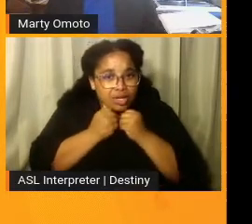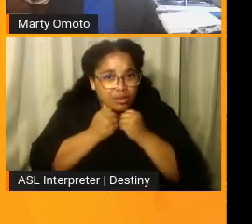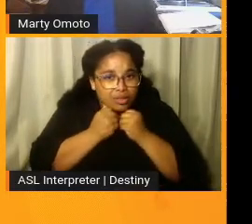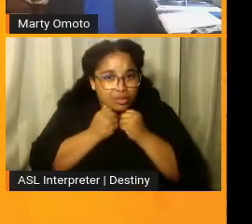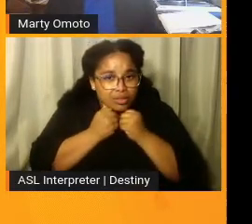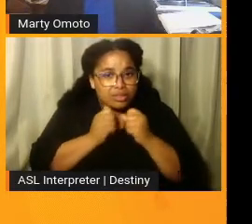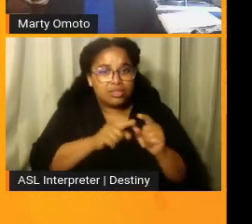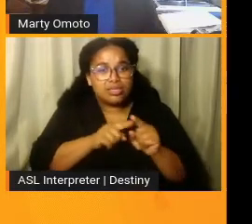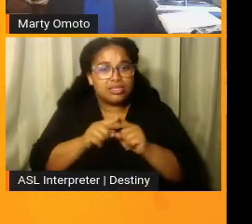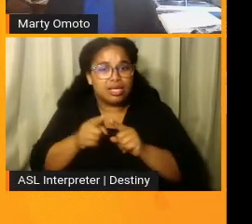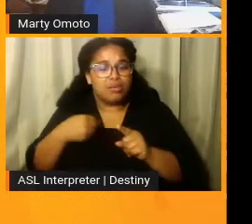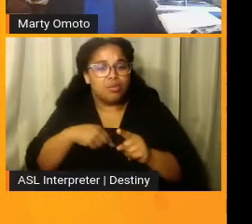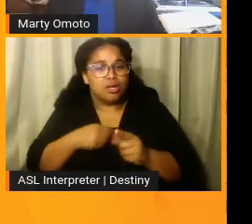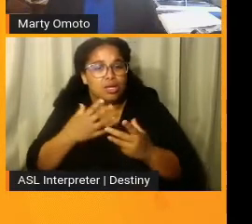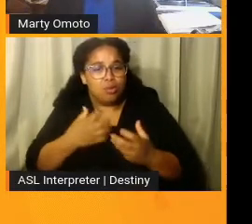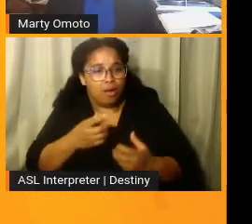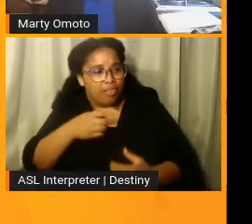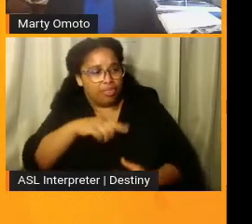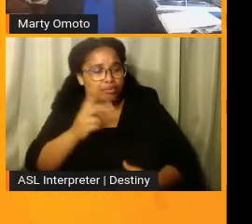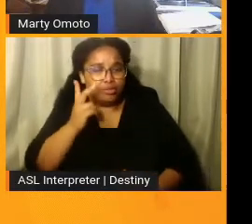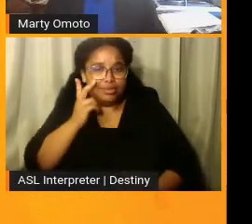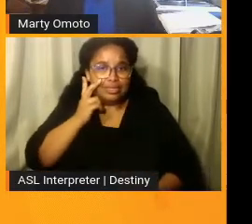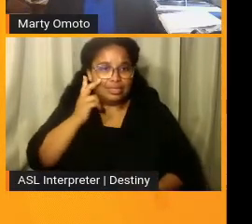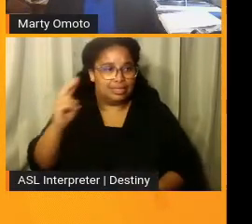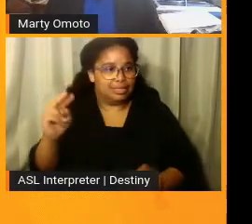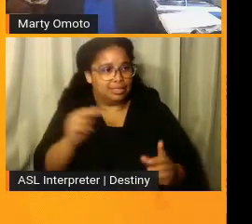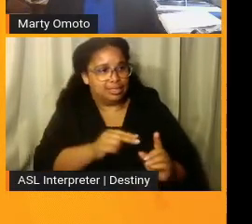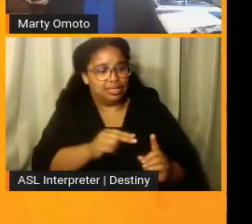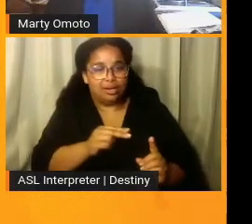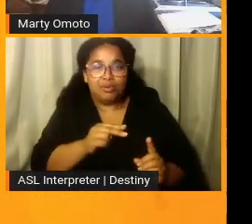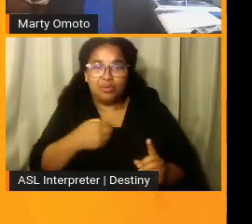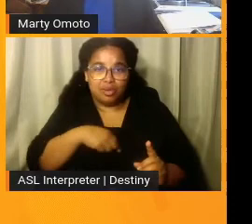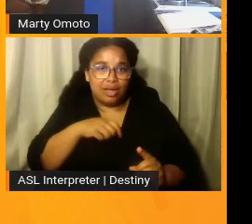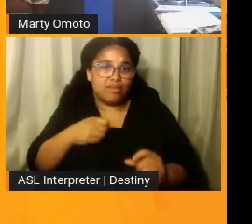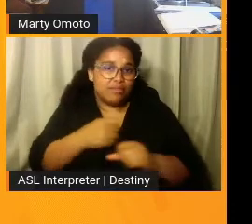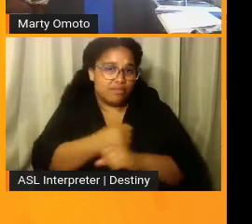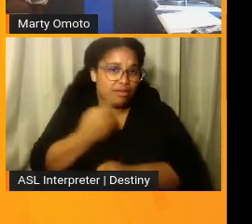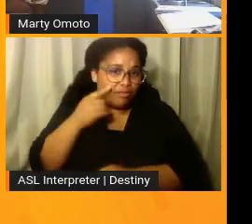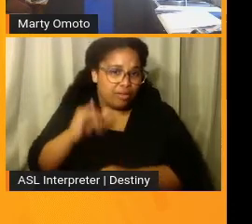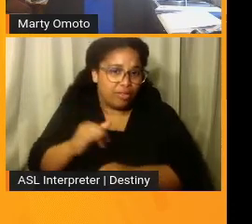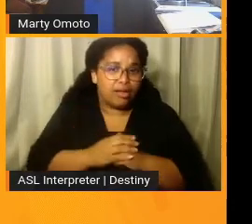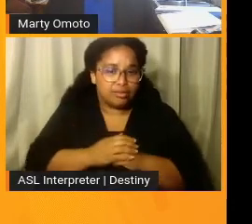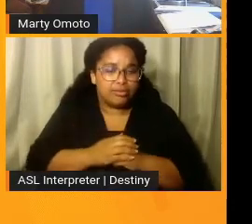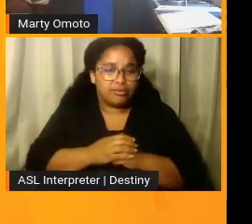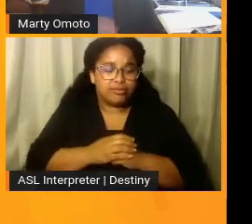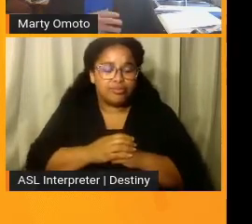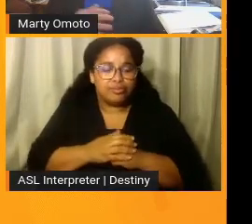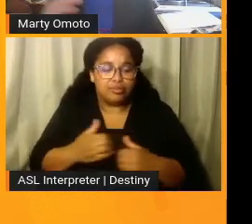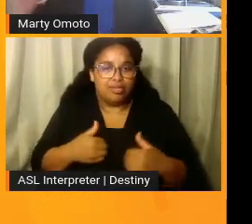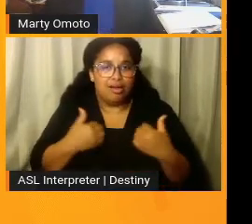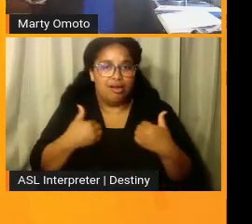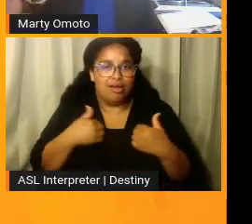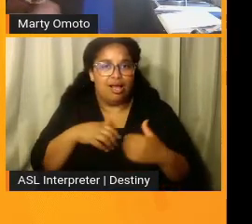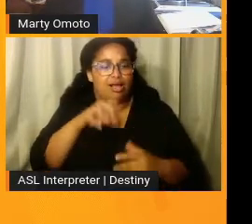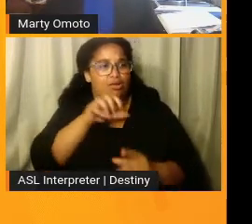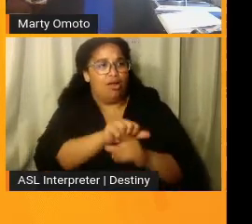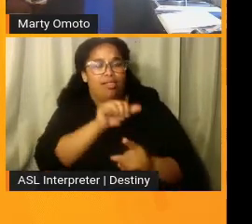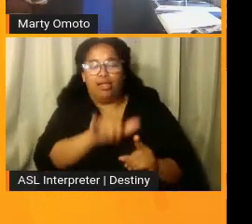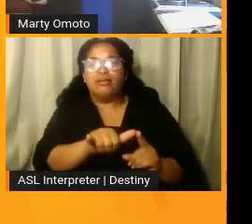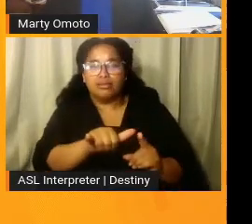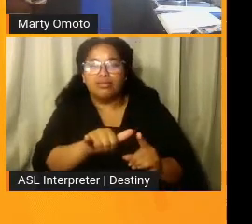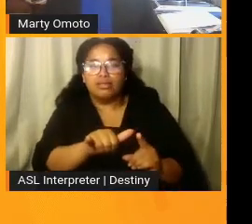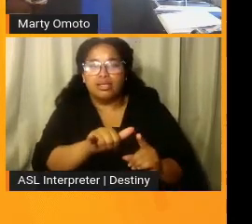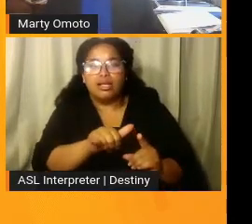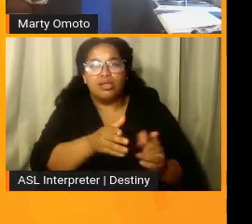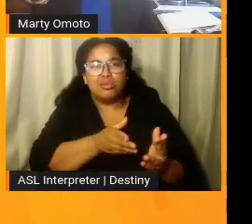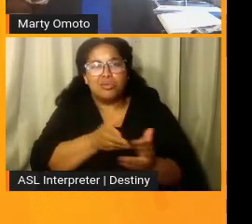that we wish for them to be seen and that we have to fight for that. And so I learned that at a, at a young age, all the way through high school,